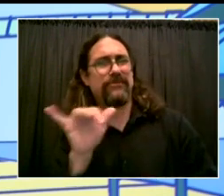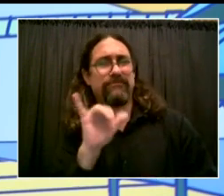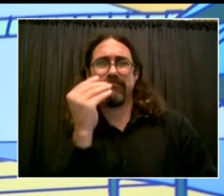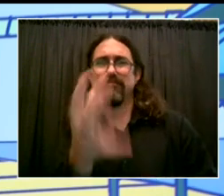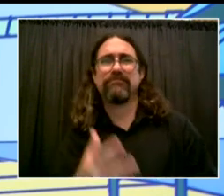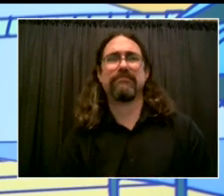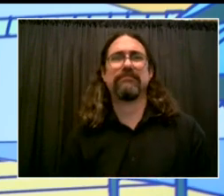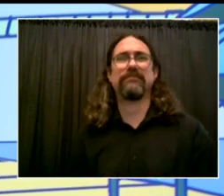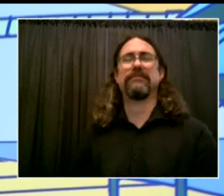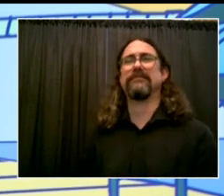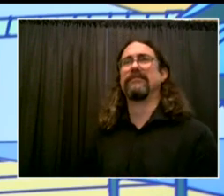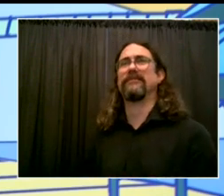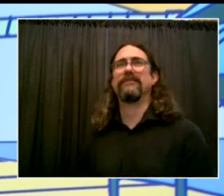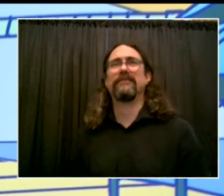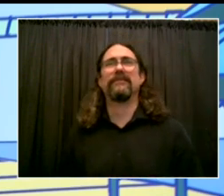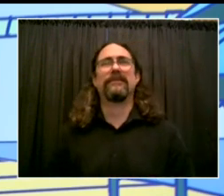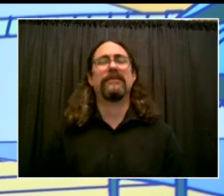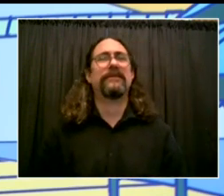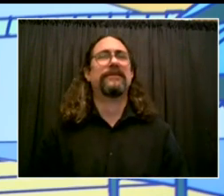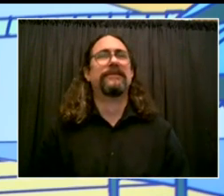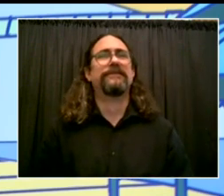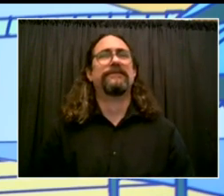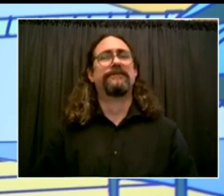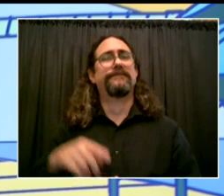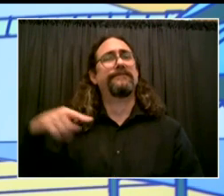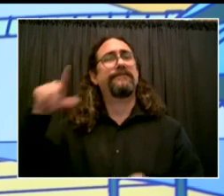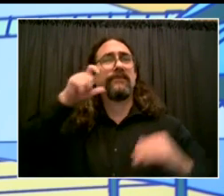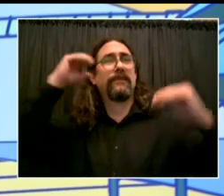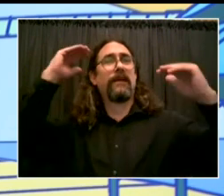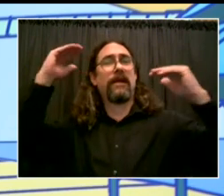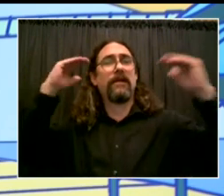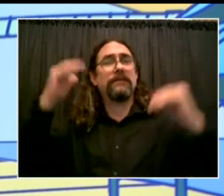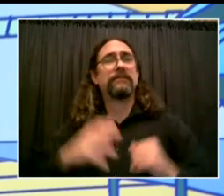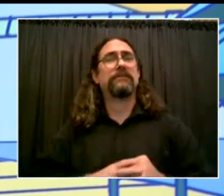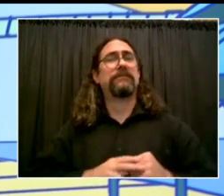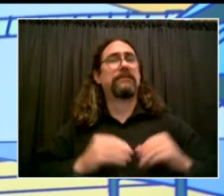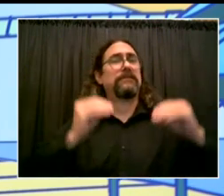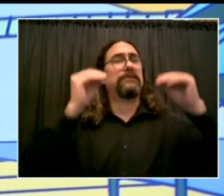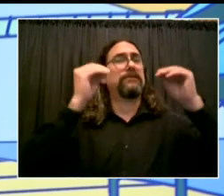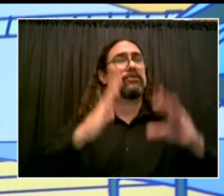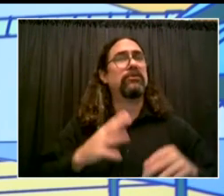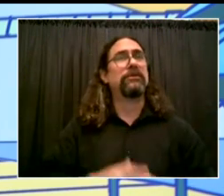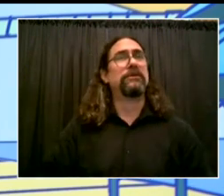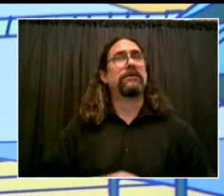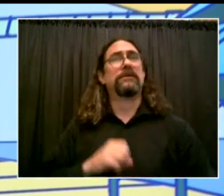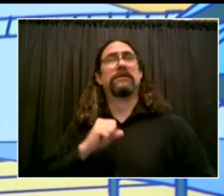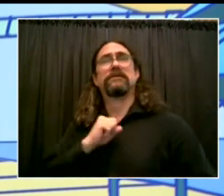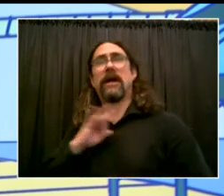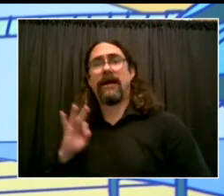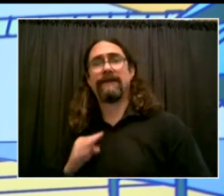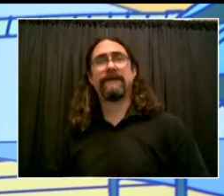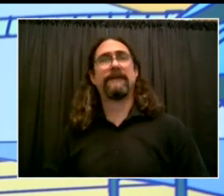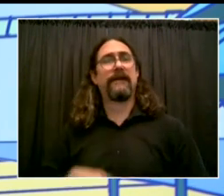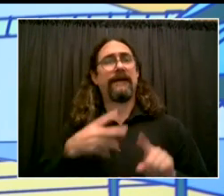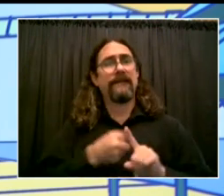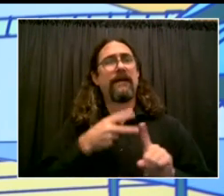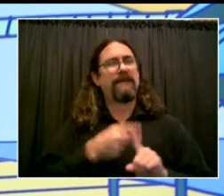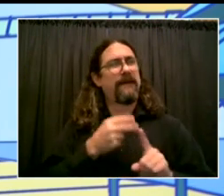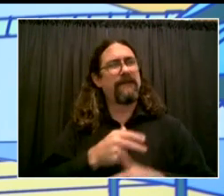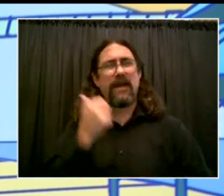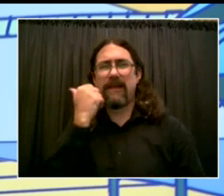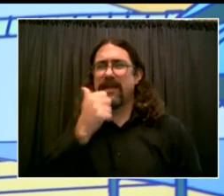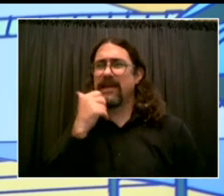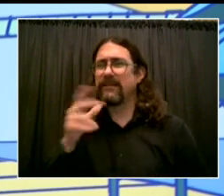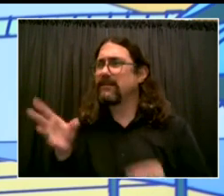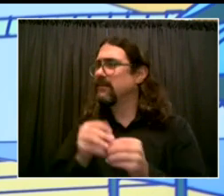time in general, let alone because of the mandate. We are quite confident that we're going to have a very good response, and we